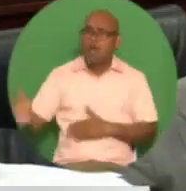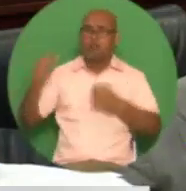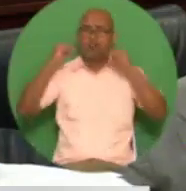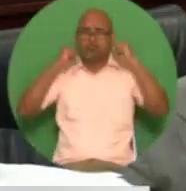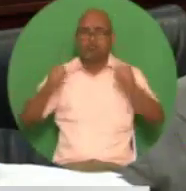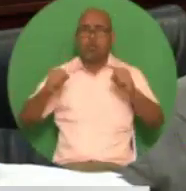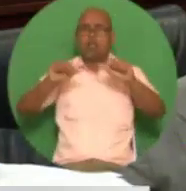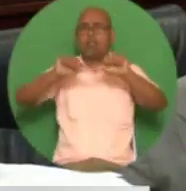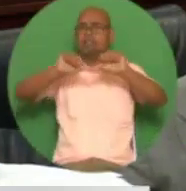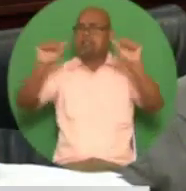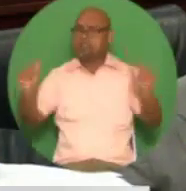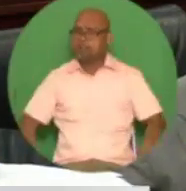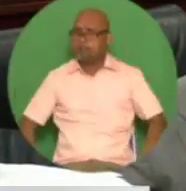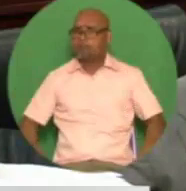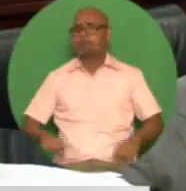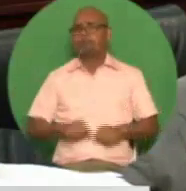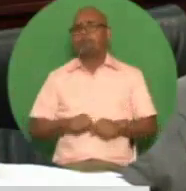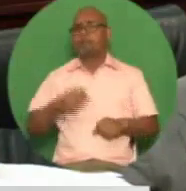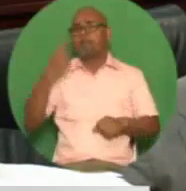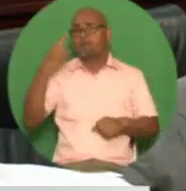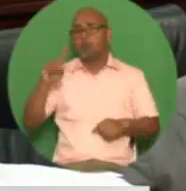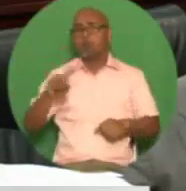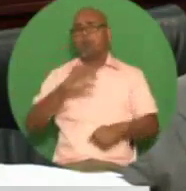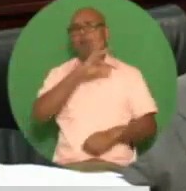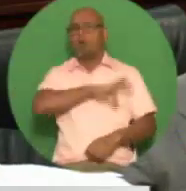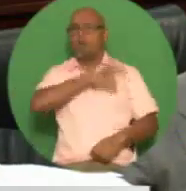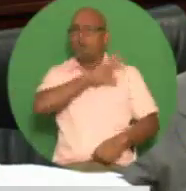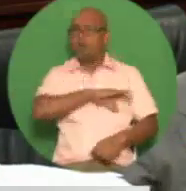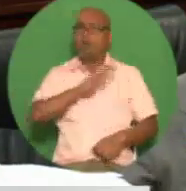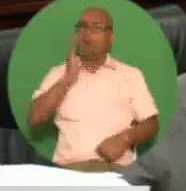capitalized highly profitable and very liquid